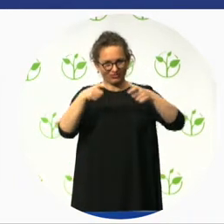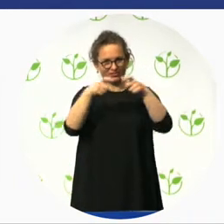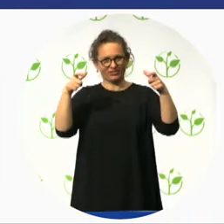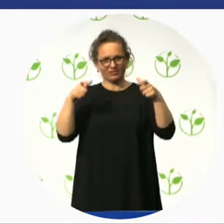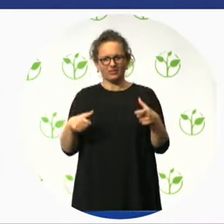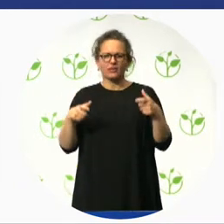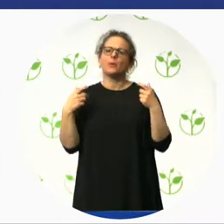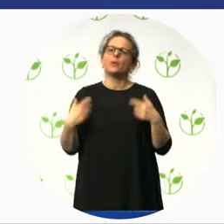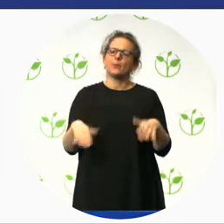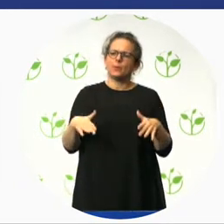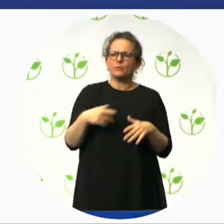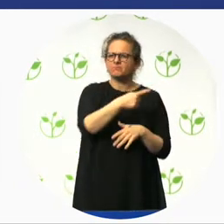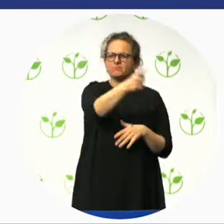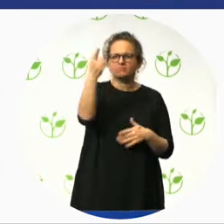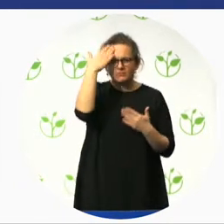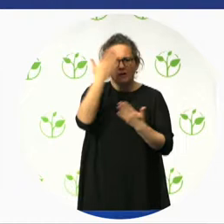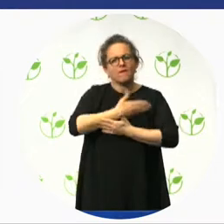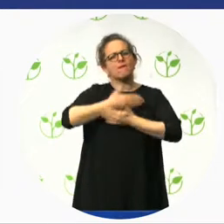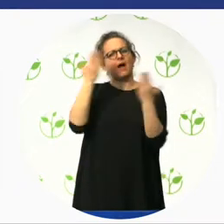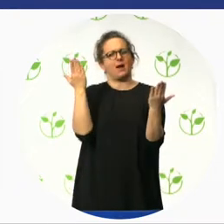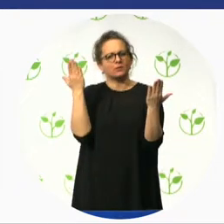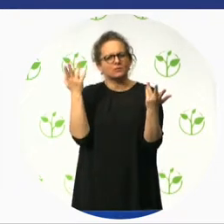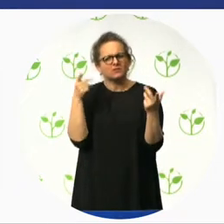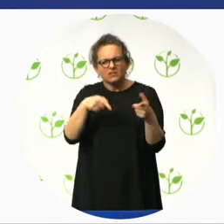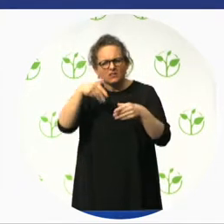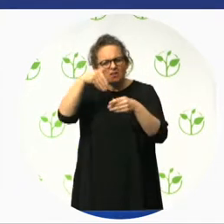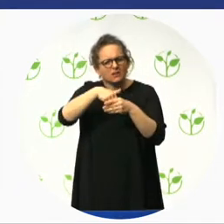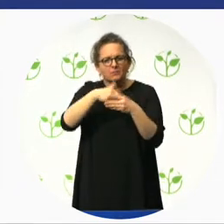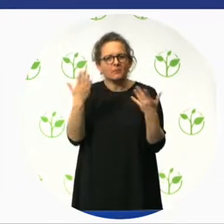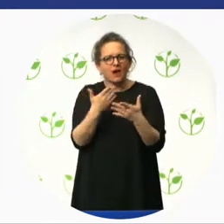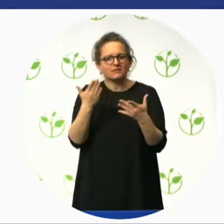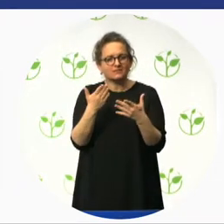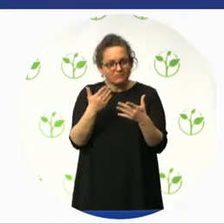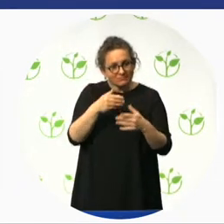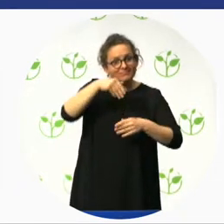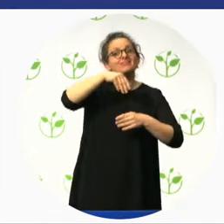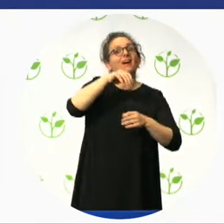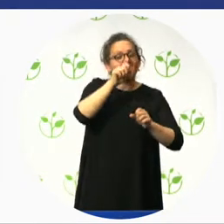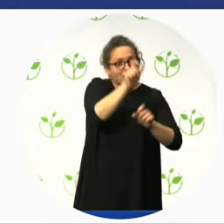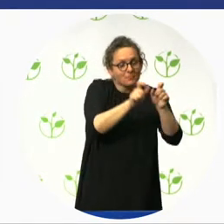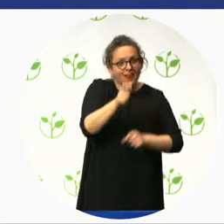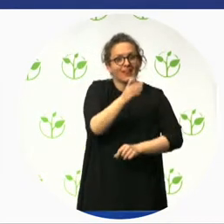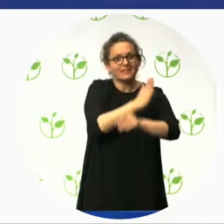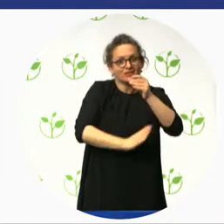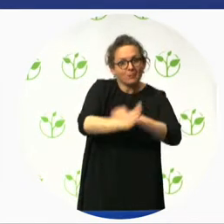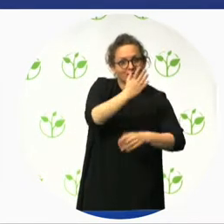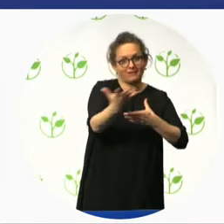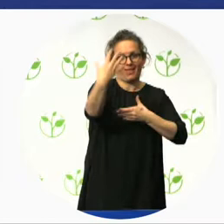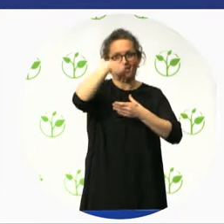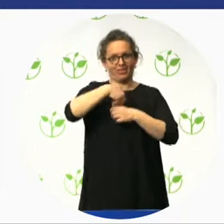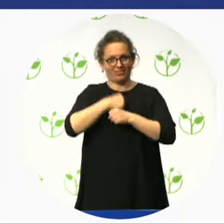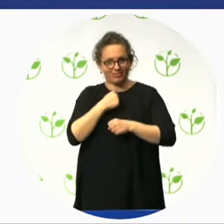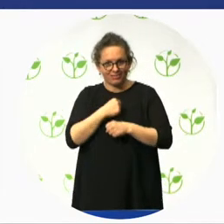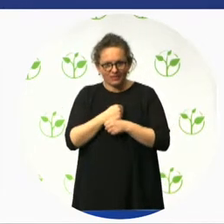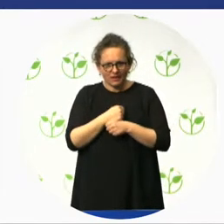Paralympian, who in his early 20s decided one day to raise awareness and raise funds for spinal cord injury research